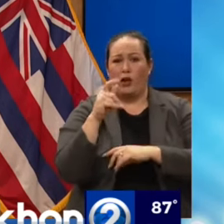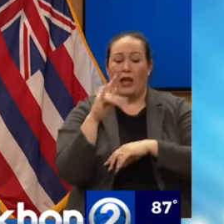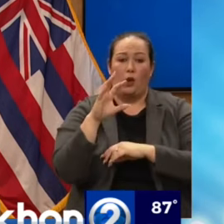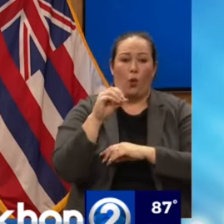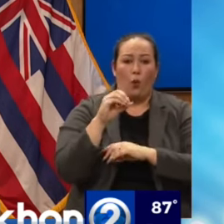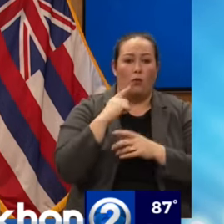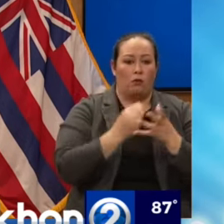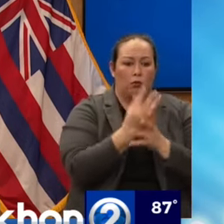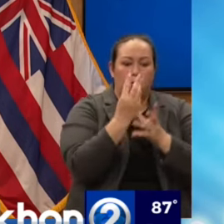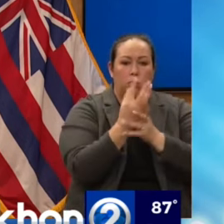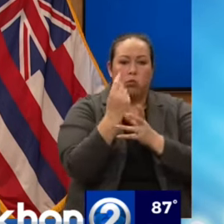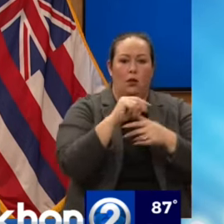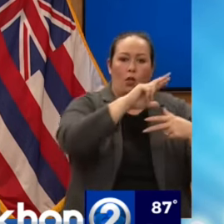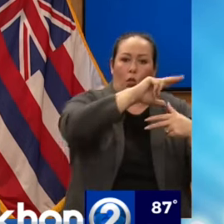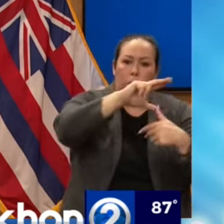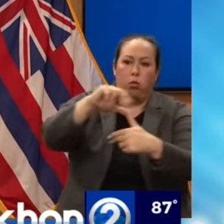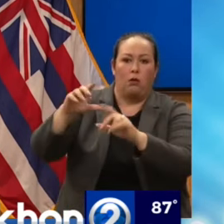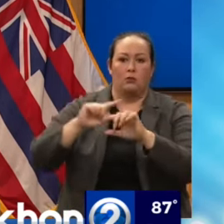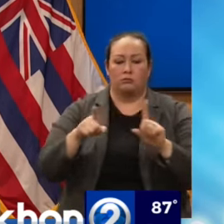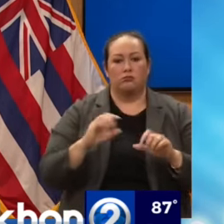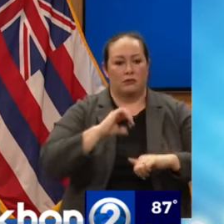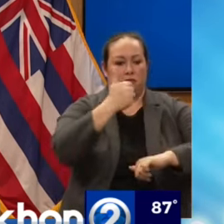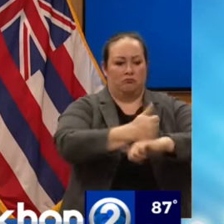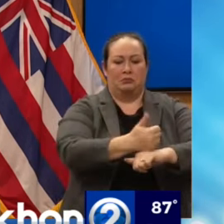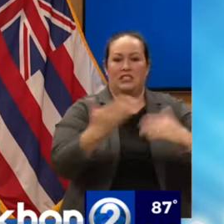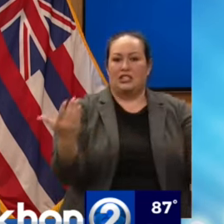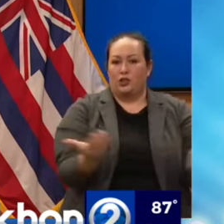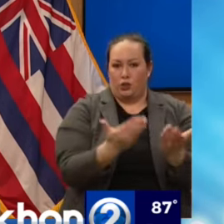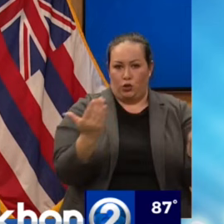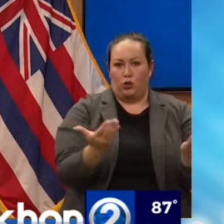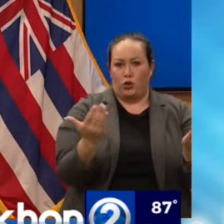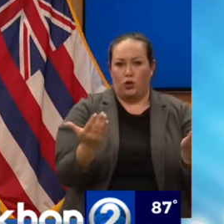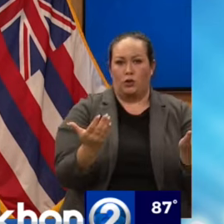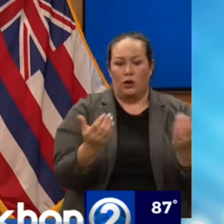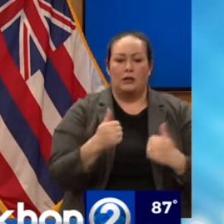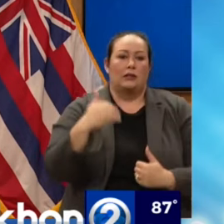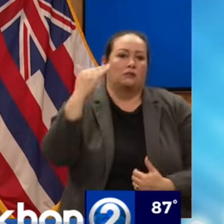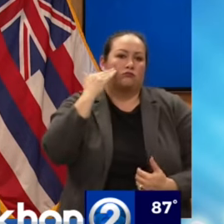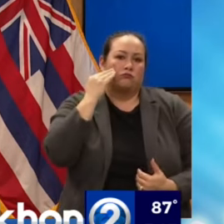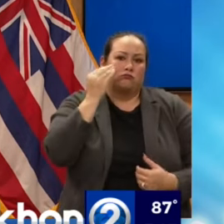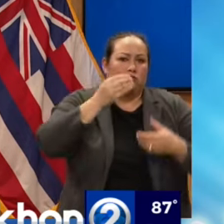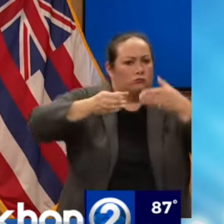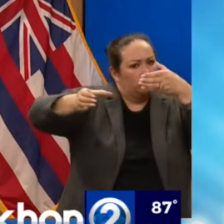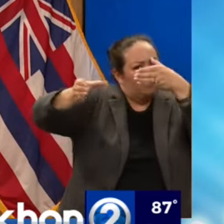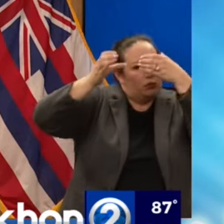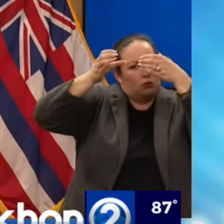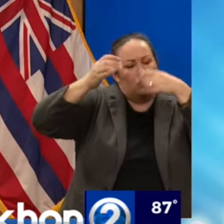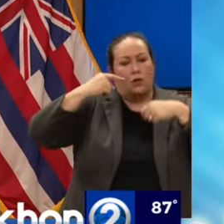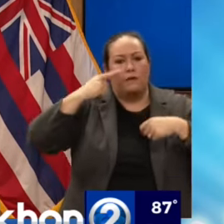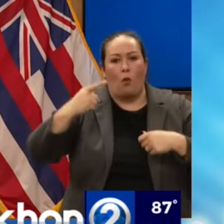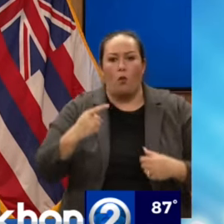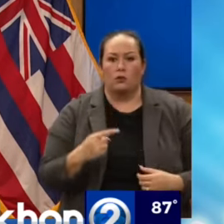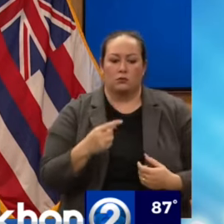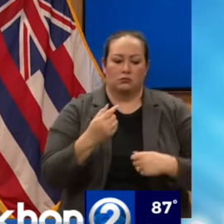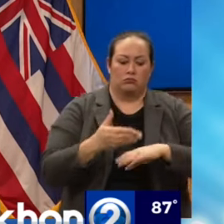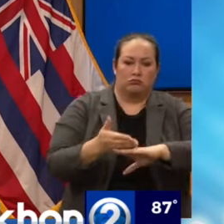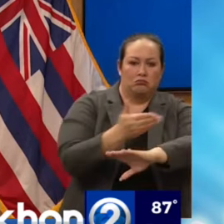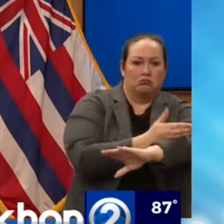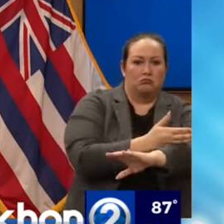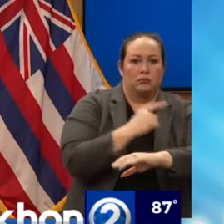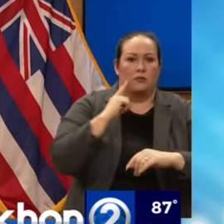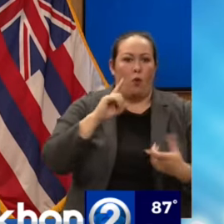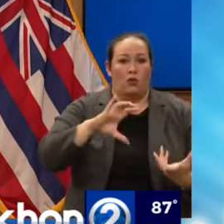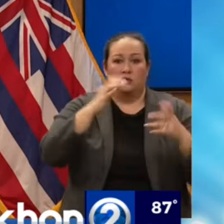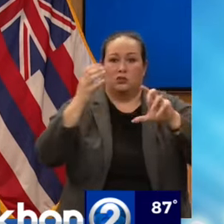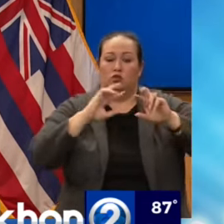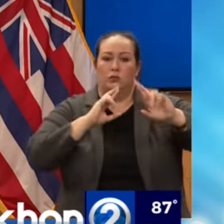tropical storms, is here and is one of the most knowledgeable people on disaster response and recovery that you could possibly get.